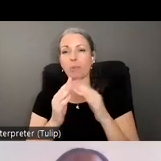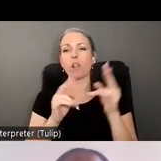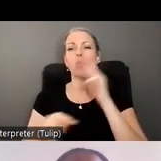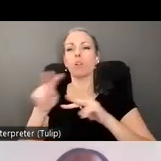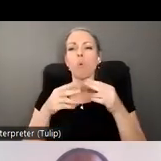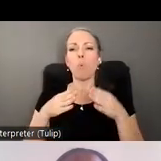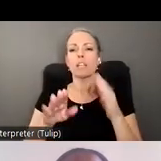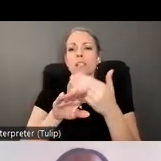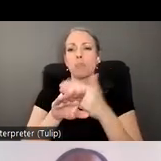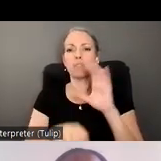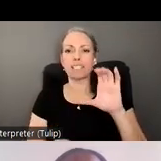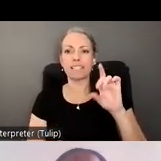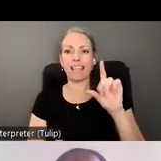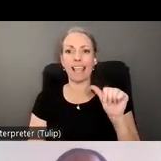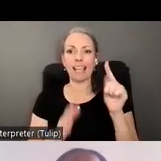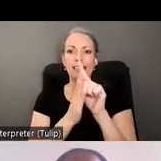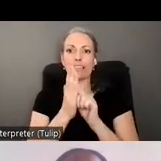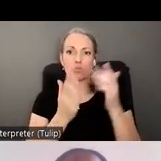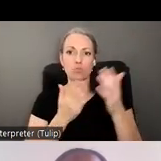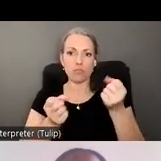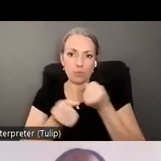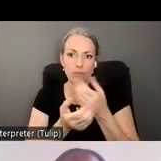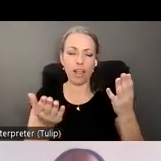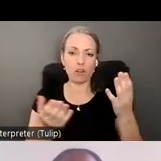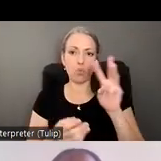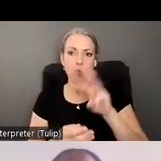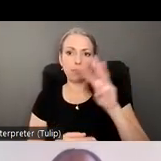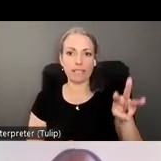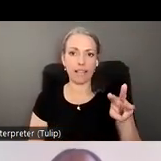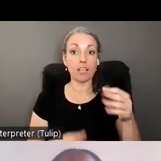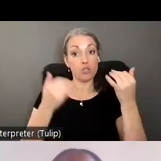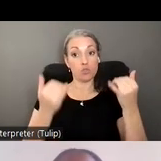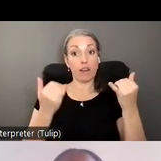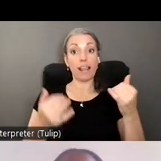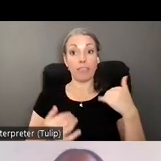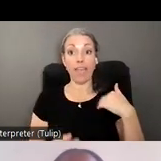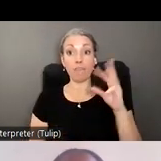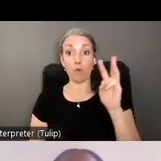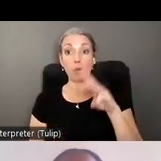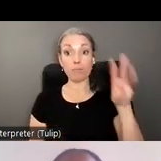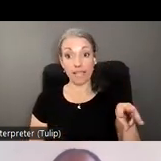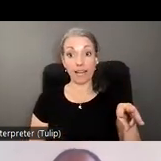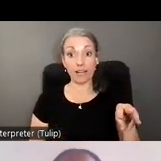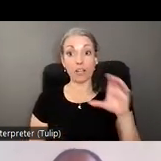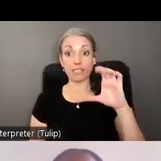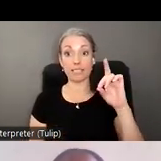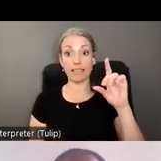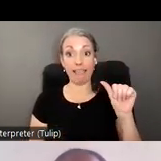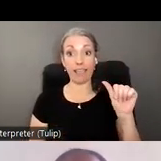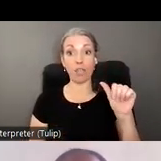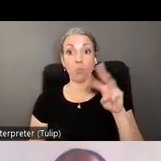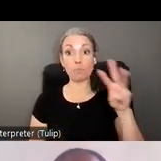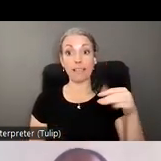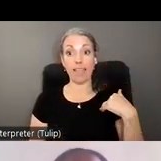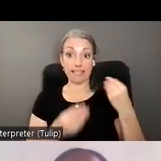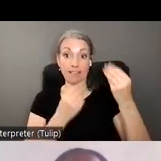improve the cda legal services providers website so right now there is a website there on the cda website that has information